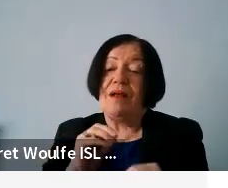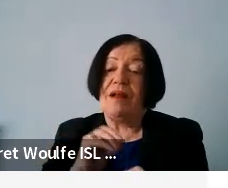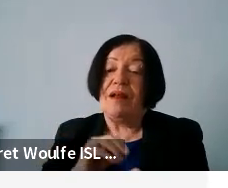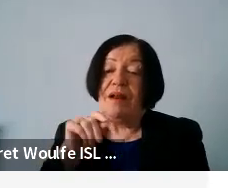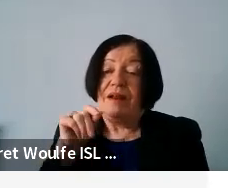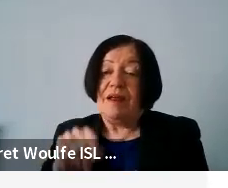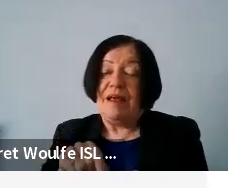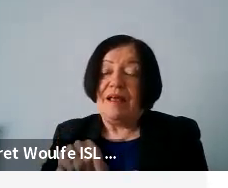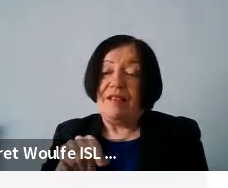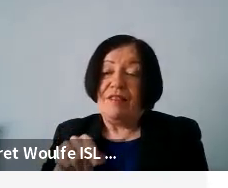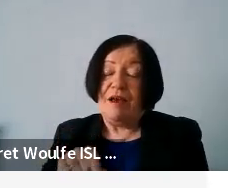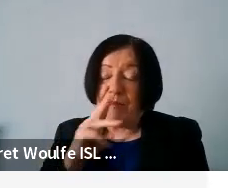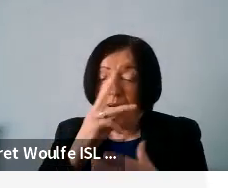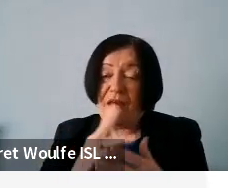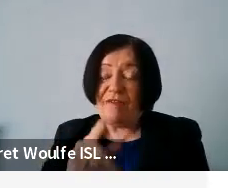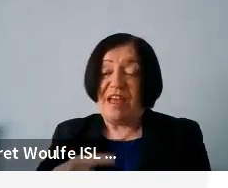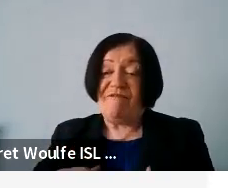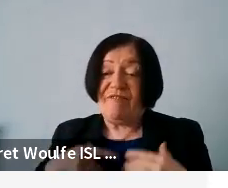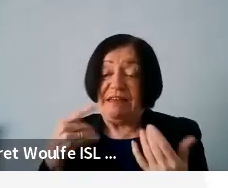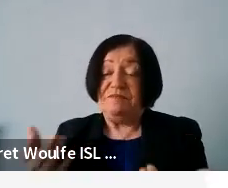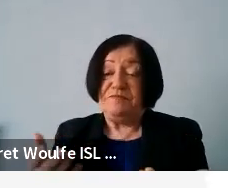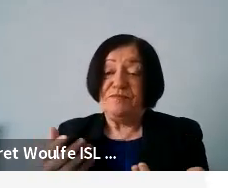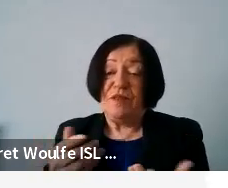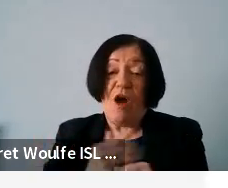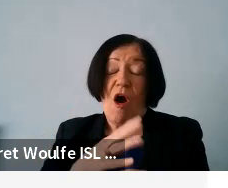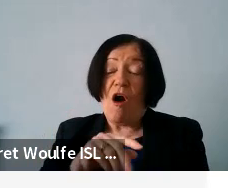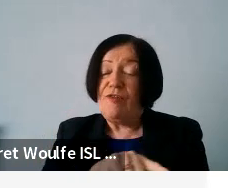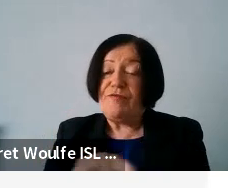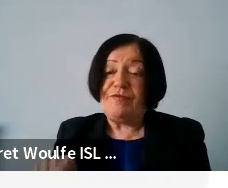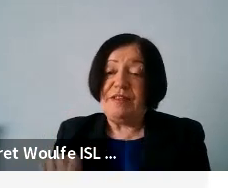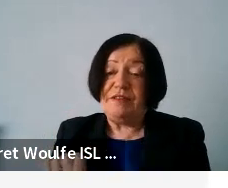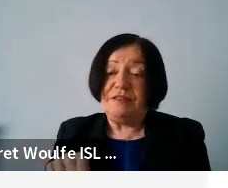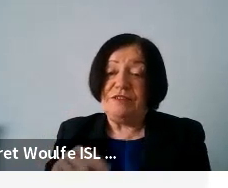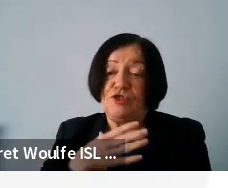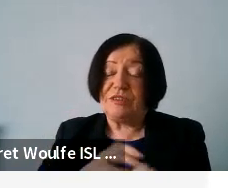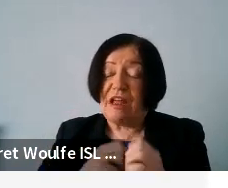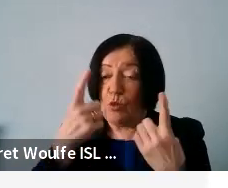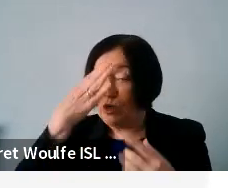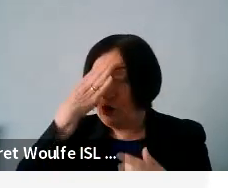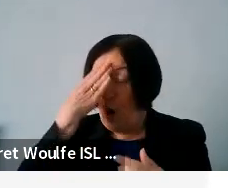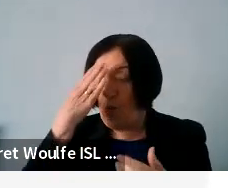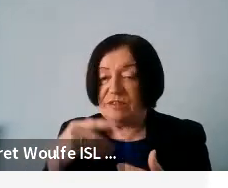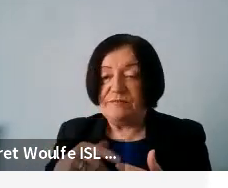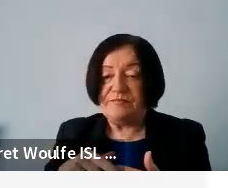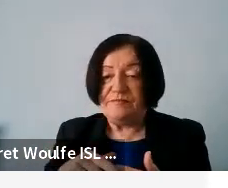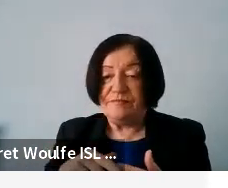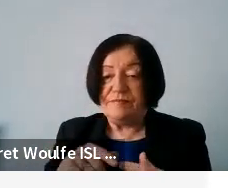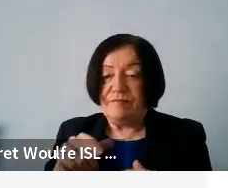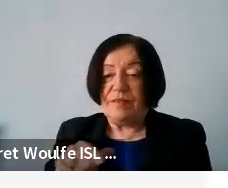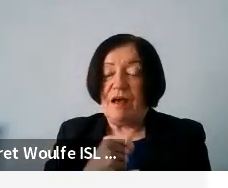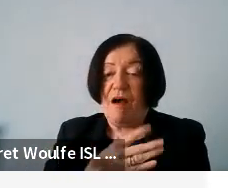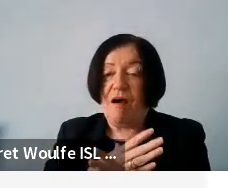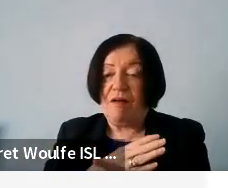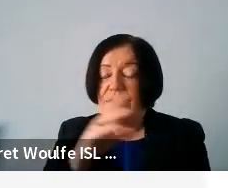section. Of course, if they feel like it, of course, all of this, um, just so everyone knows the, this is all